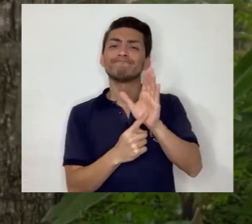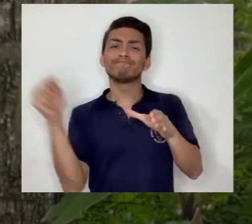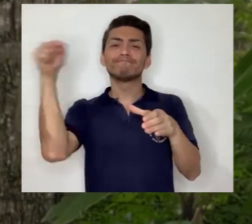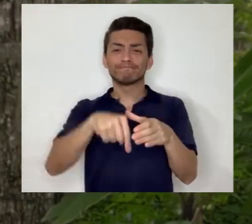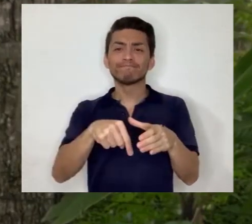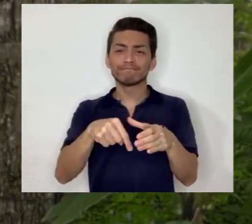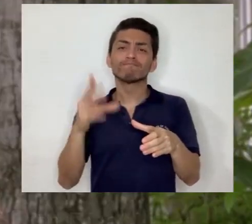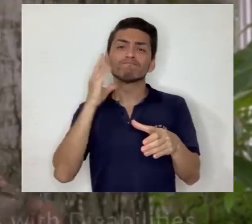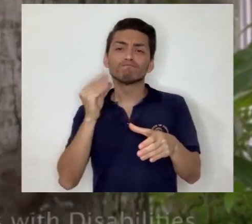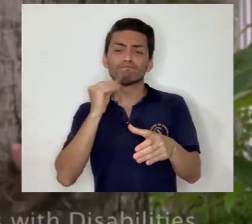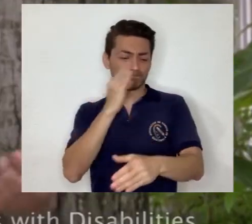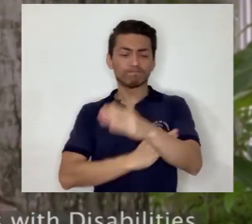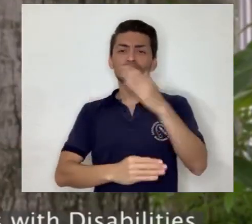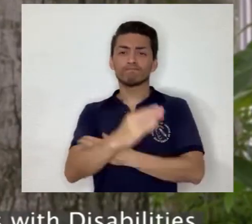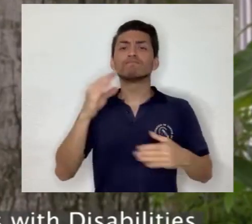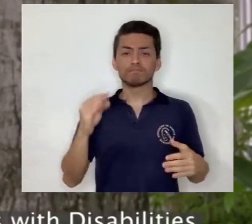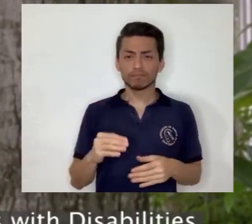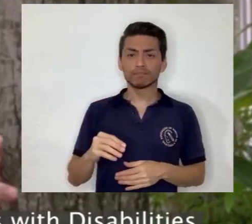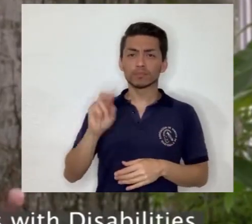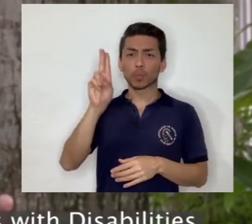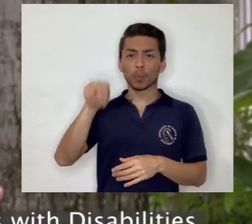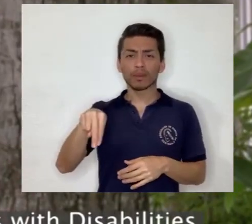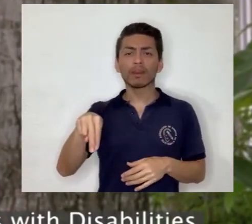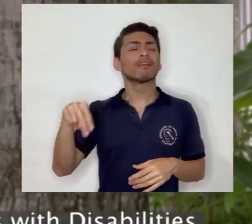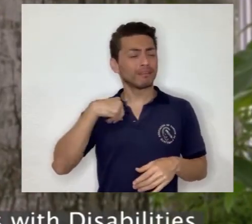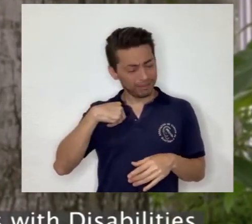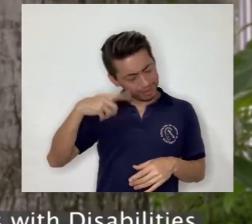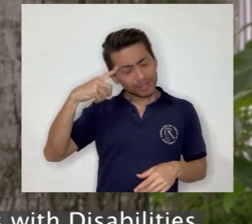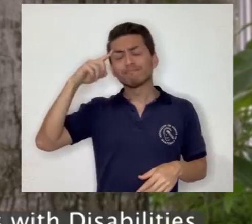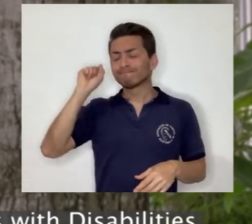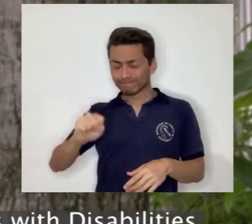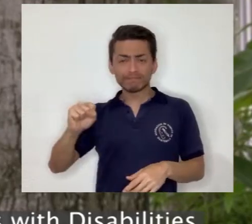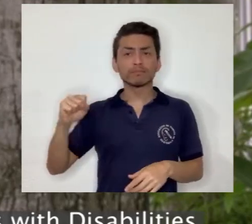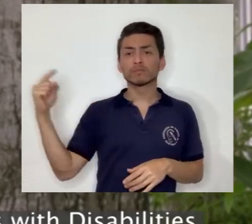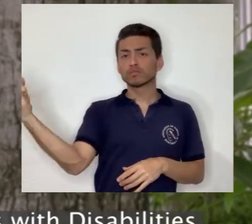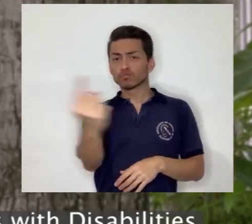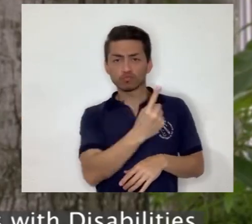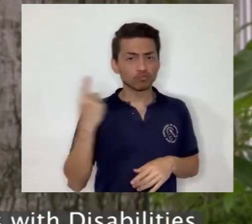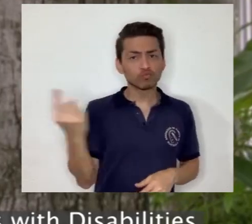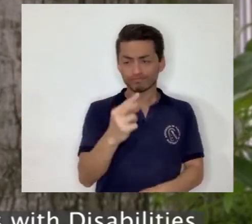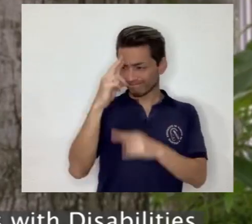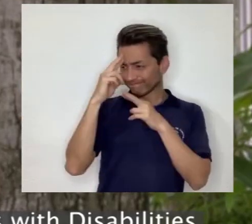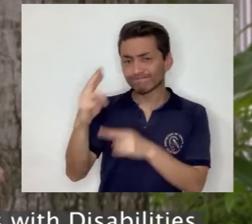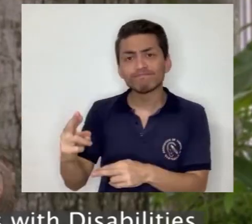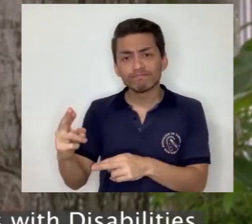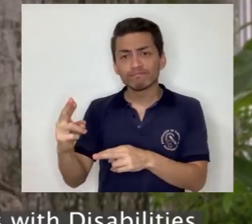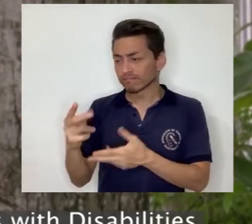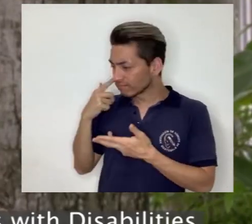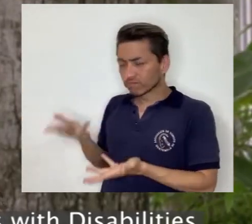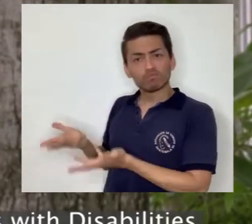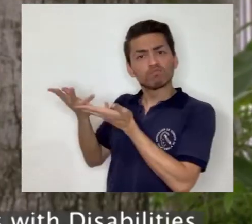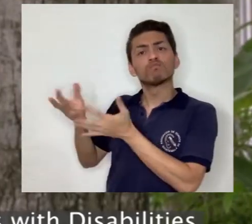for improvement. As a candidate for the Committee of the Rights of Persons with Disabilities, I consider